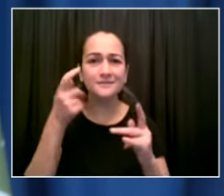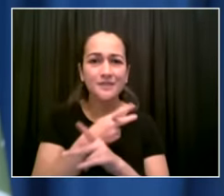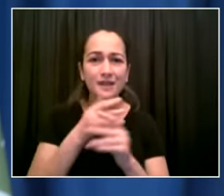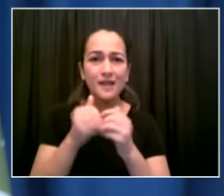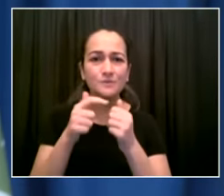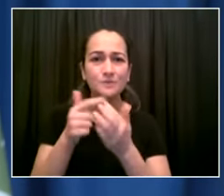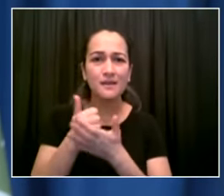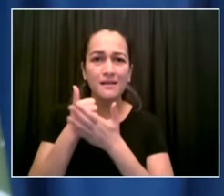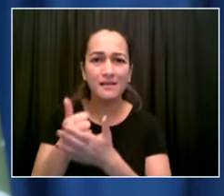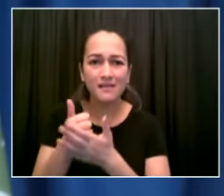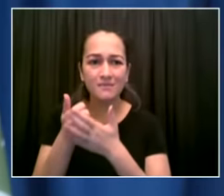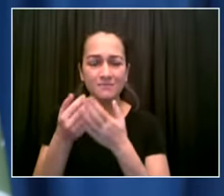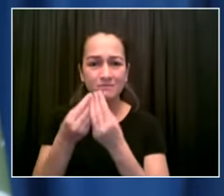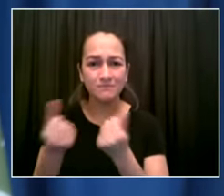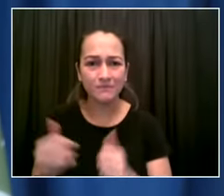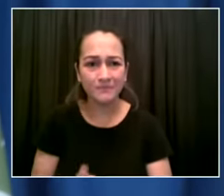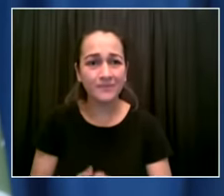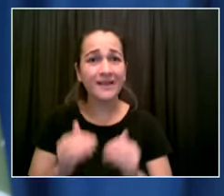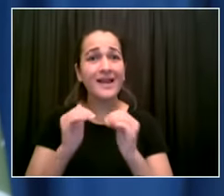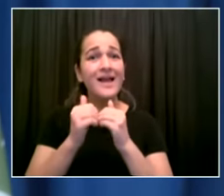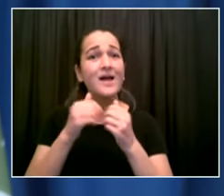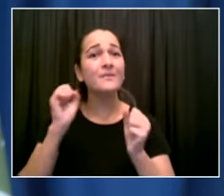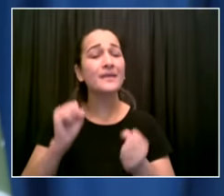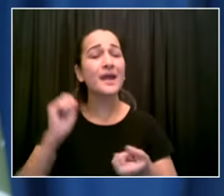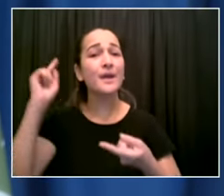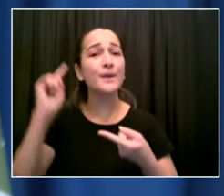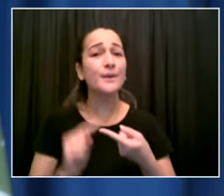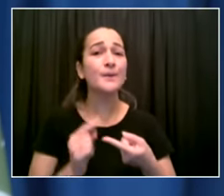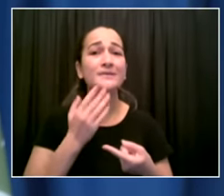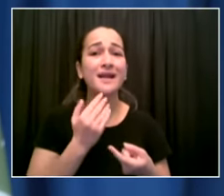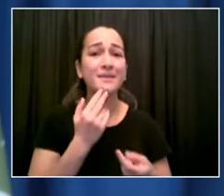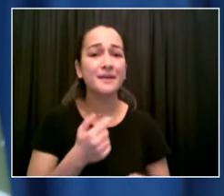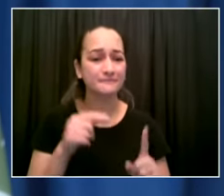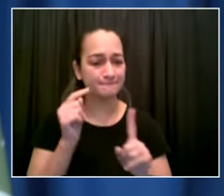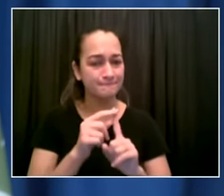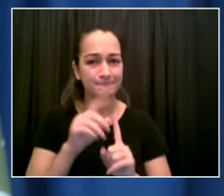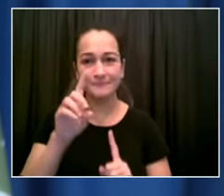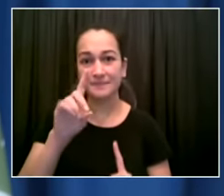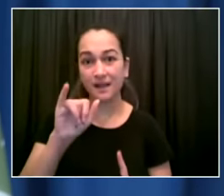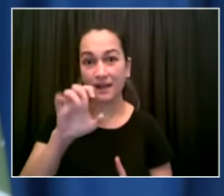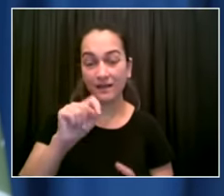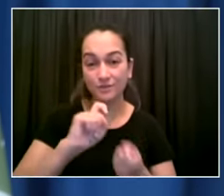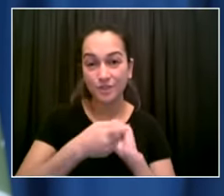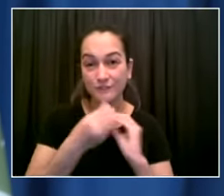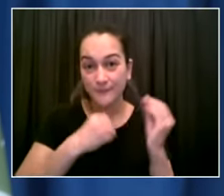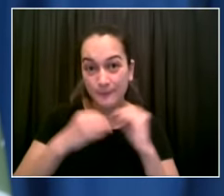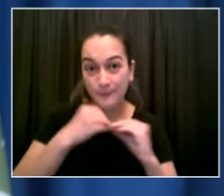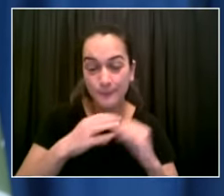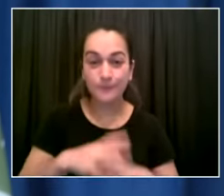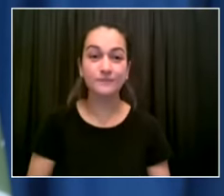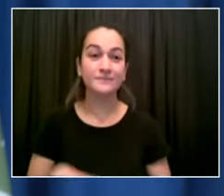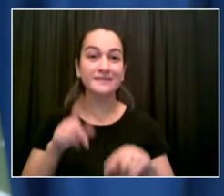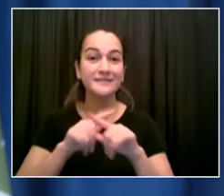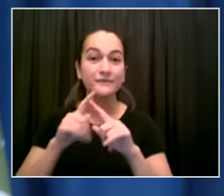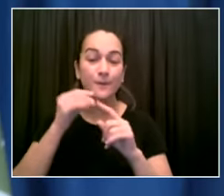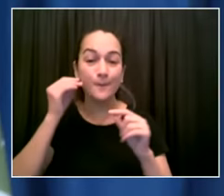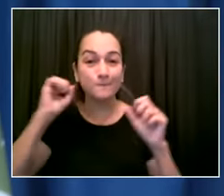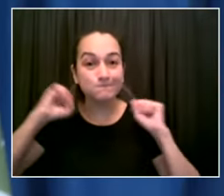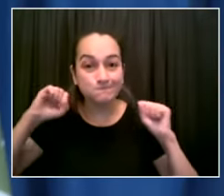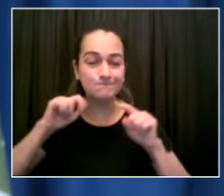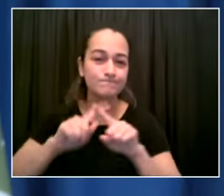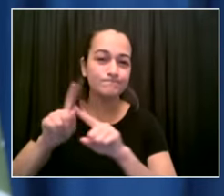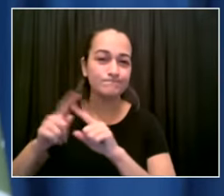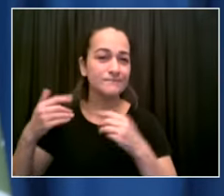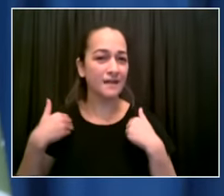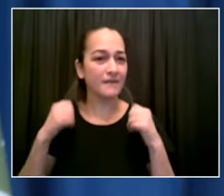sense of urgency and we were going to attack the underlying causes of chronic disease and attack chronic disease sadly mayor i